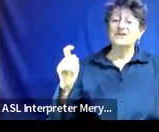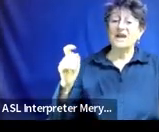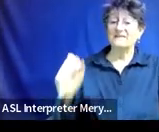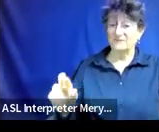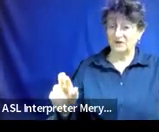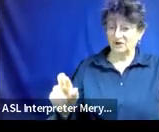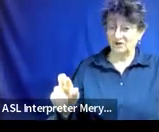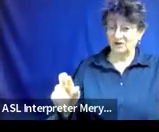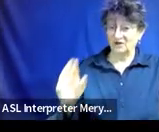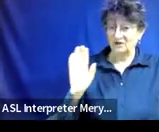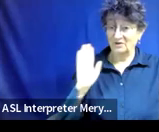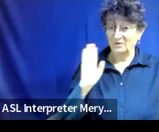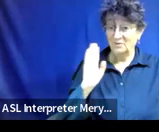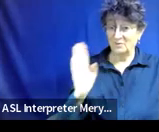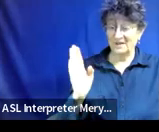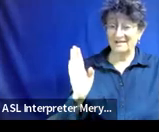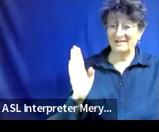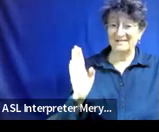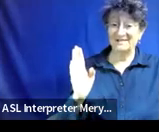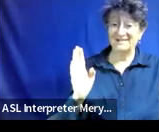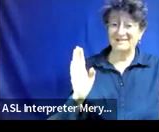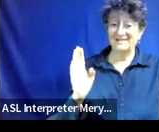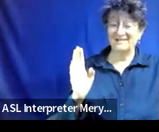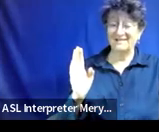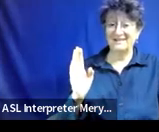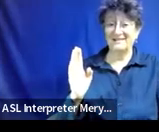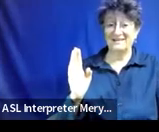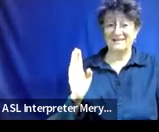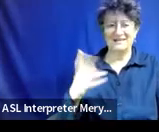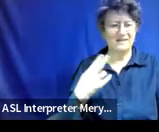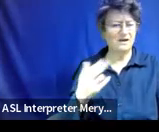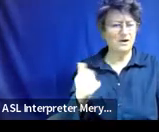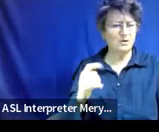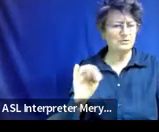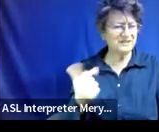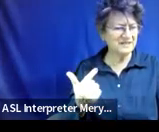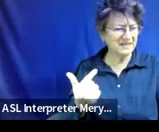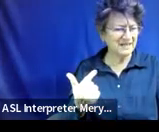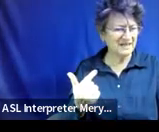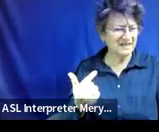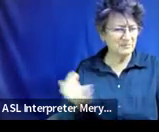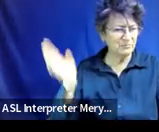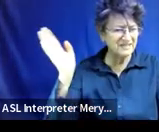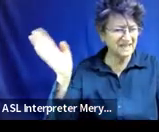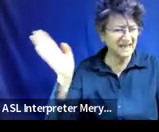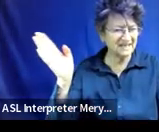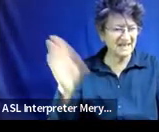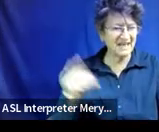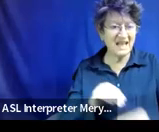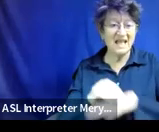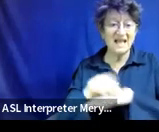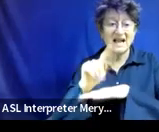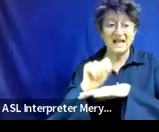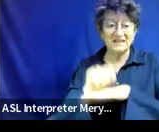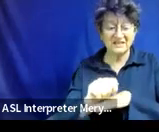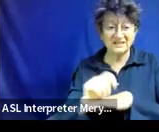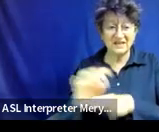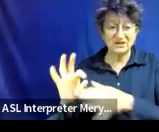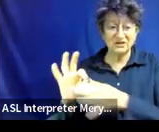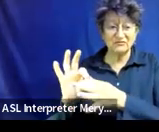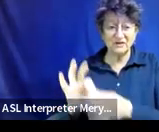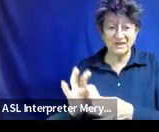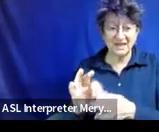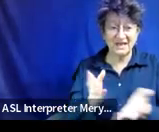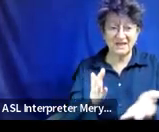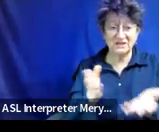to be hosting. What do I say? Presenting the consultation related service goals on